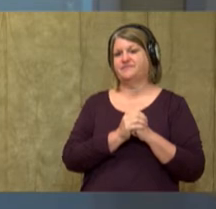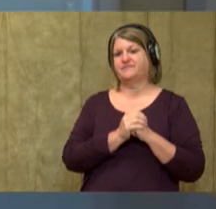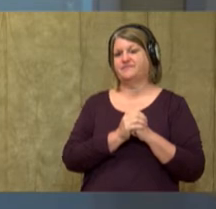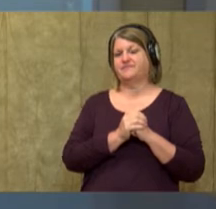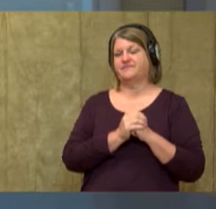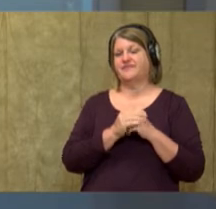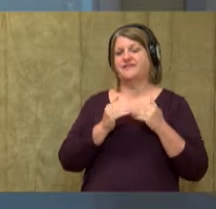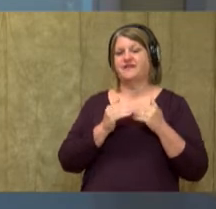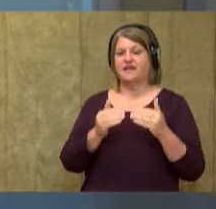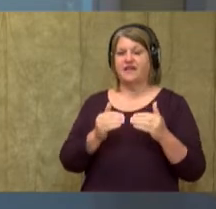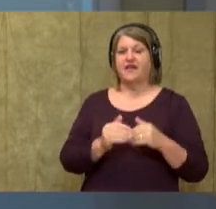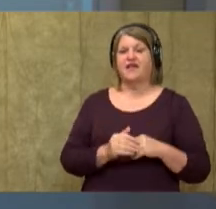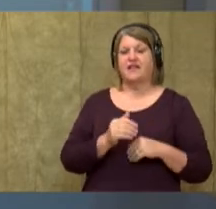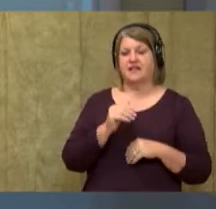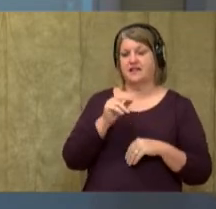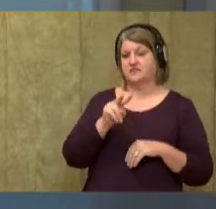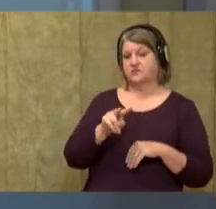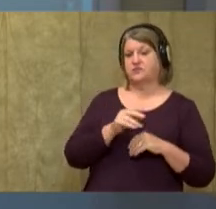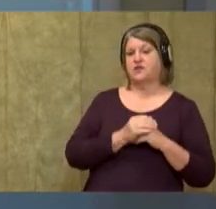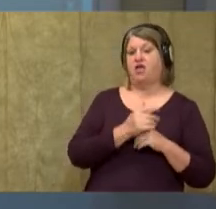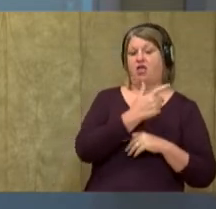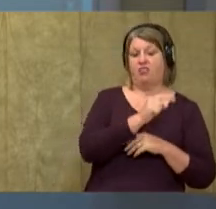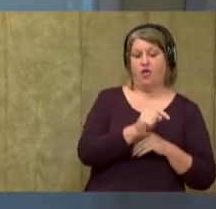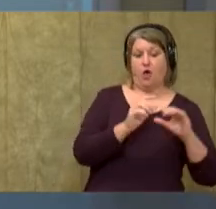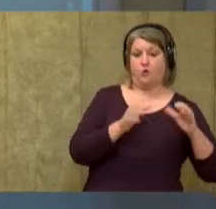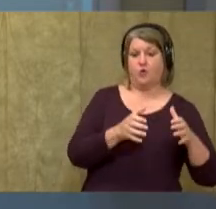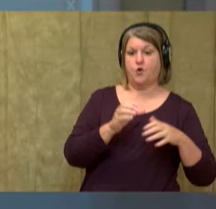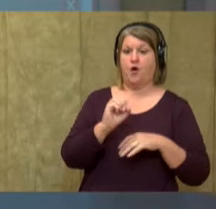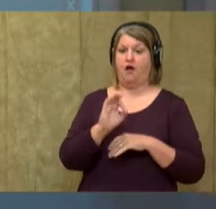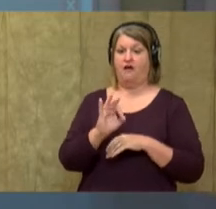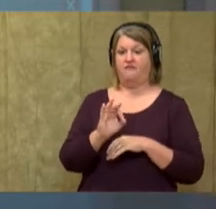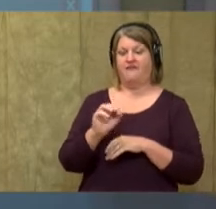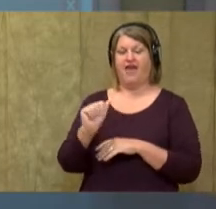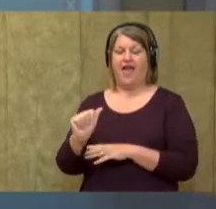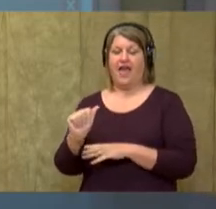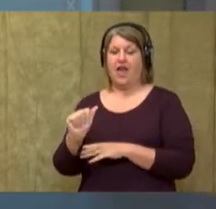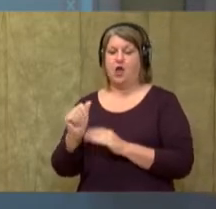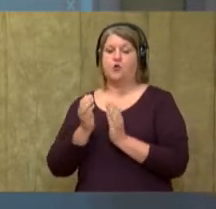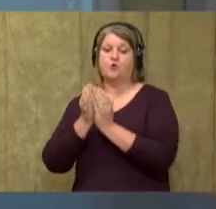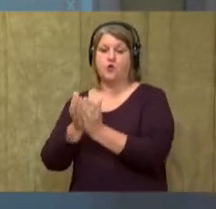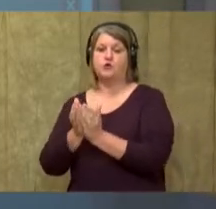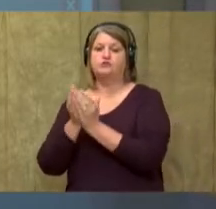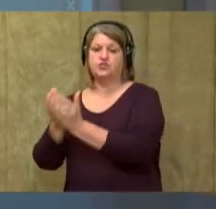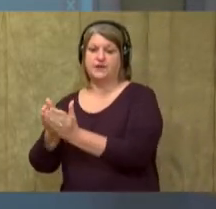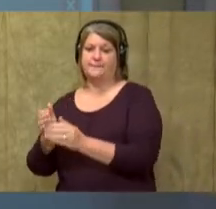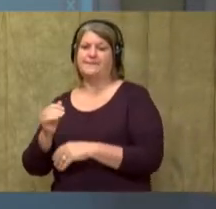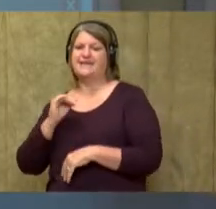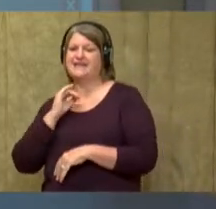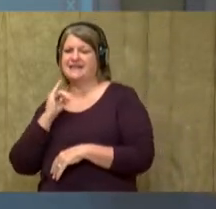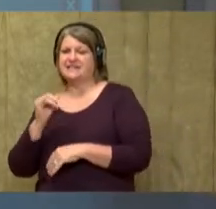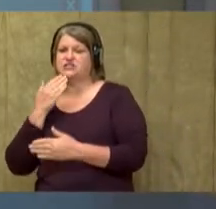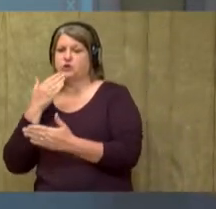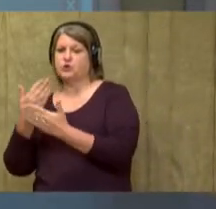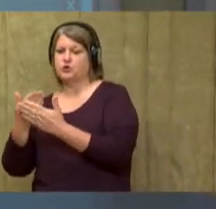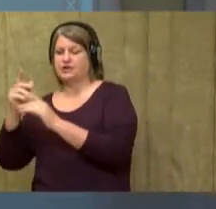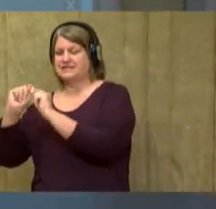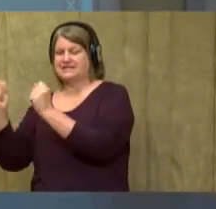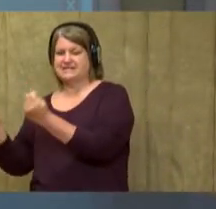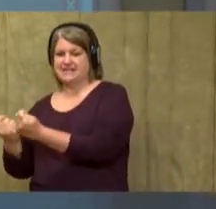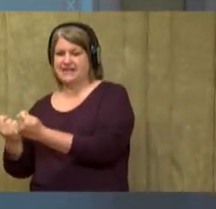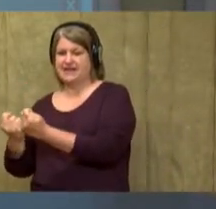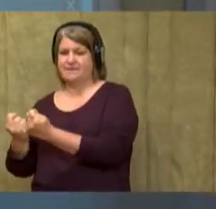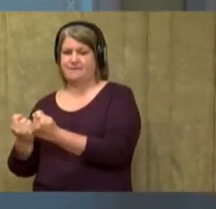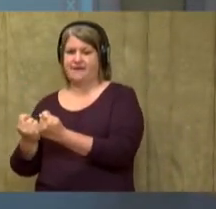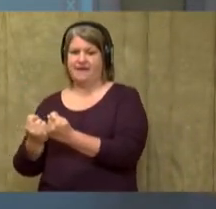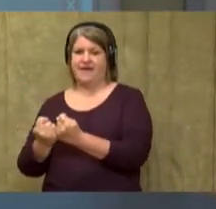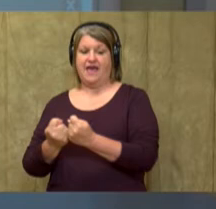All right. Let's look at it. The crew of a cruise ship is a good team. I left off the two words